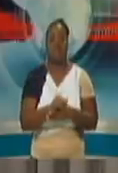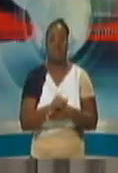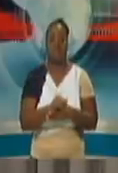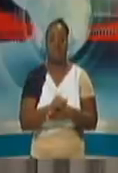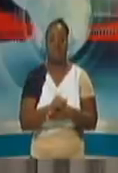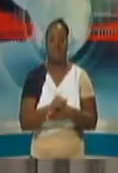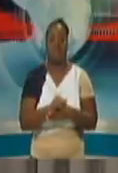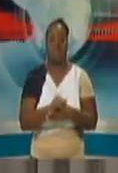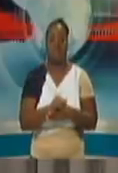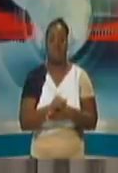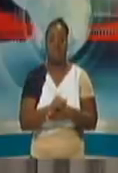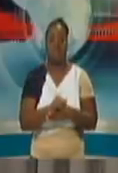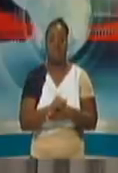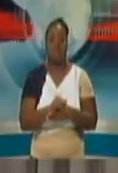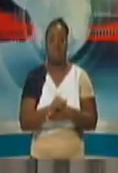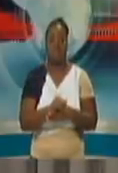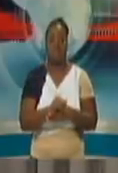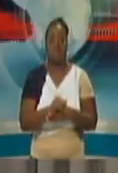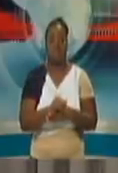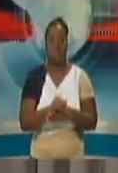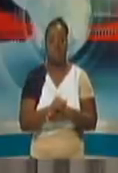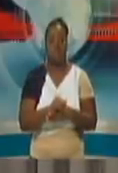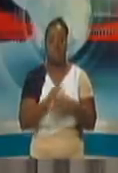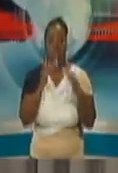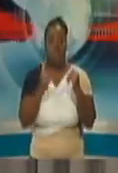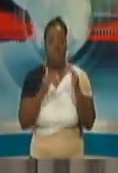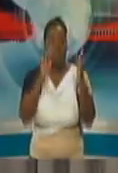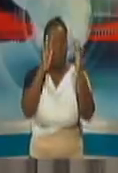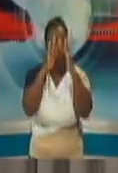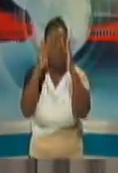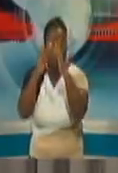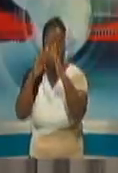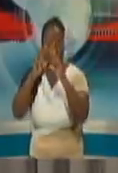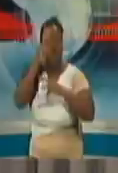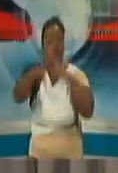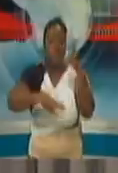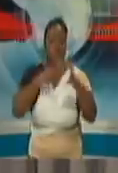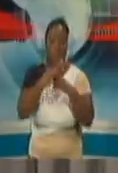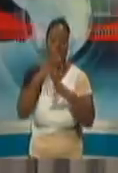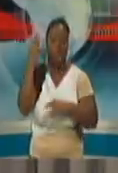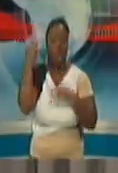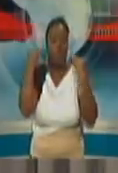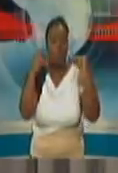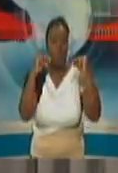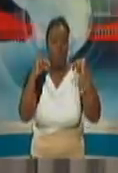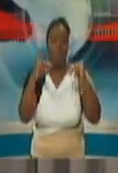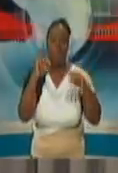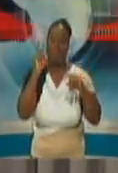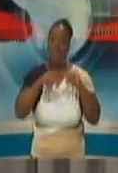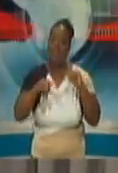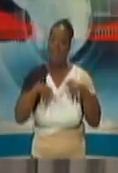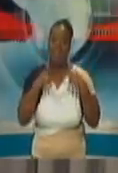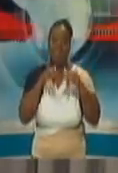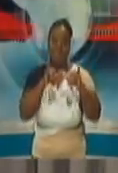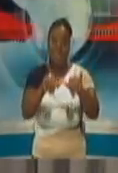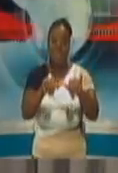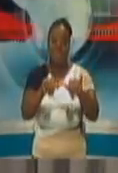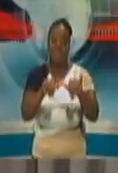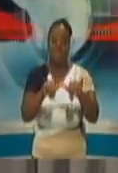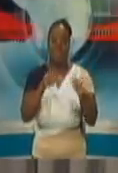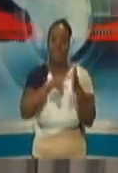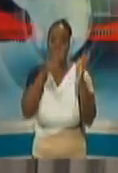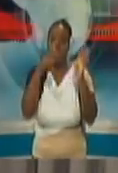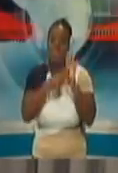side of things and given our connection to the world market, can't lose sight of that. It means that we have to go,